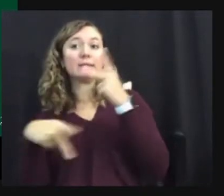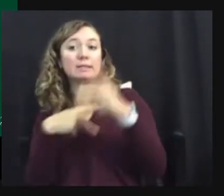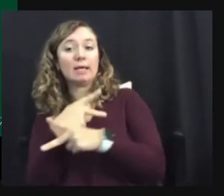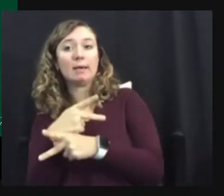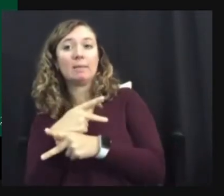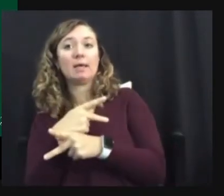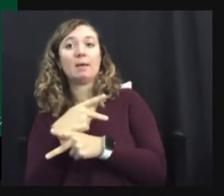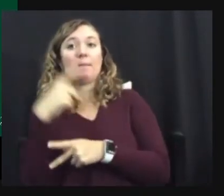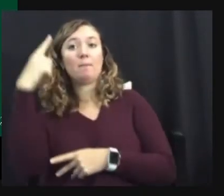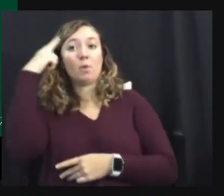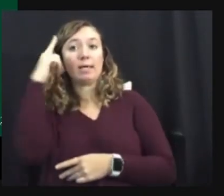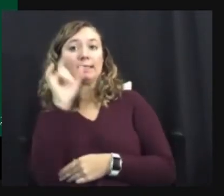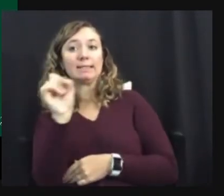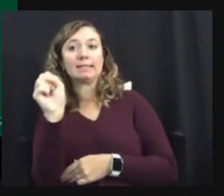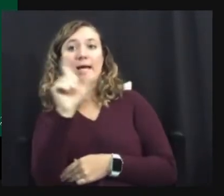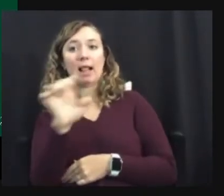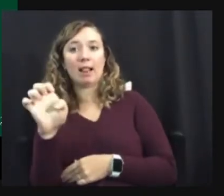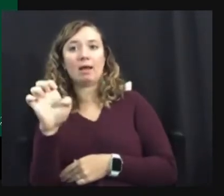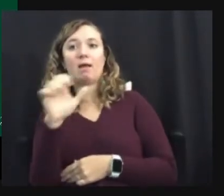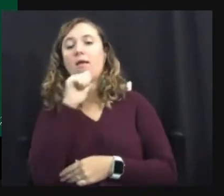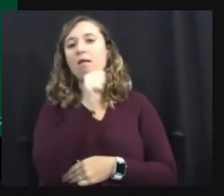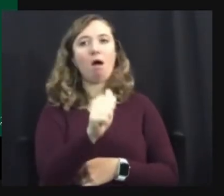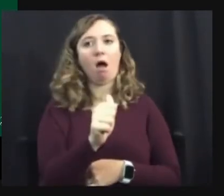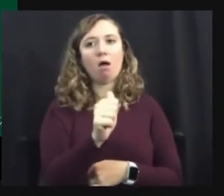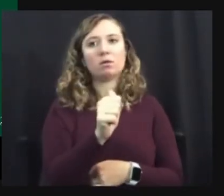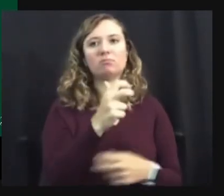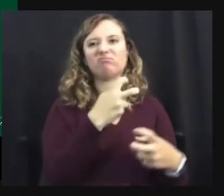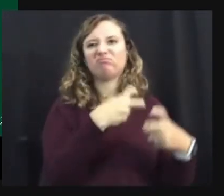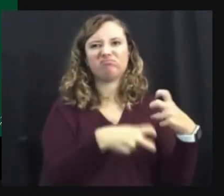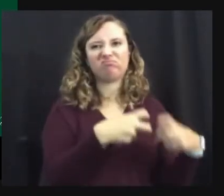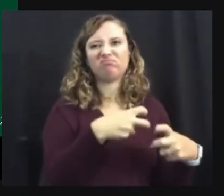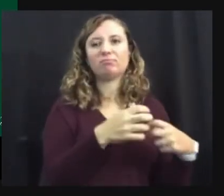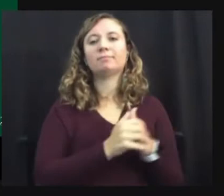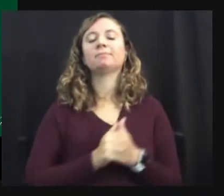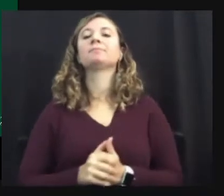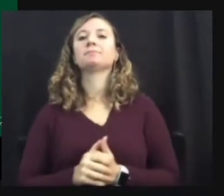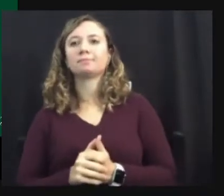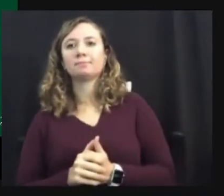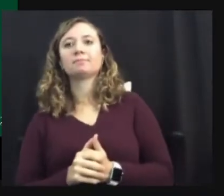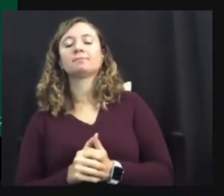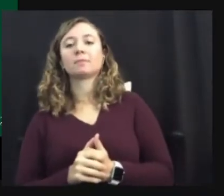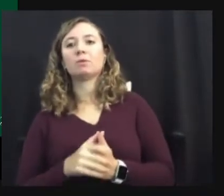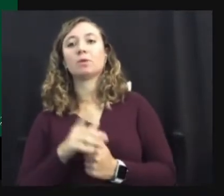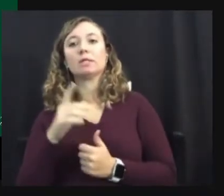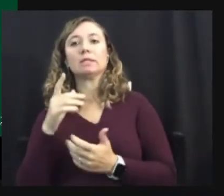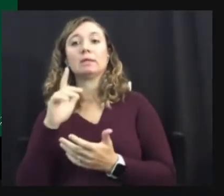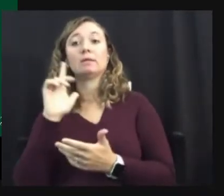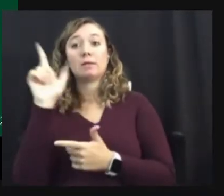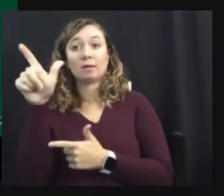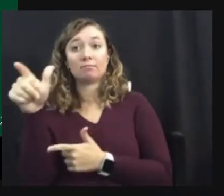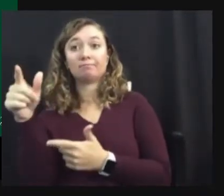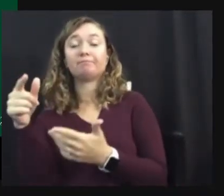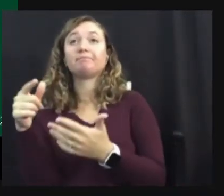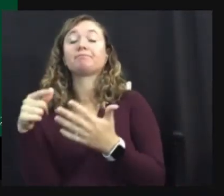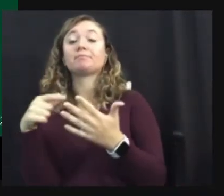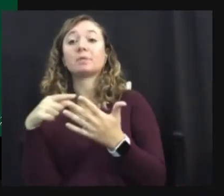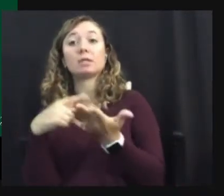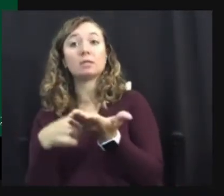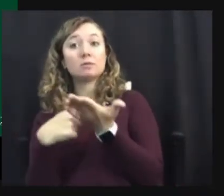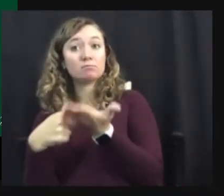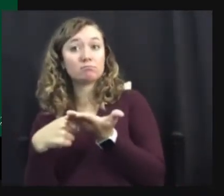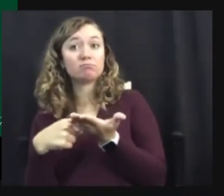a dysfunction. Um, and then I'm going to talk a little bit about what autism is like from the inside.